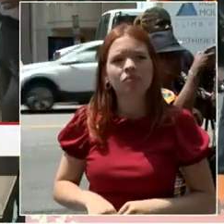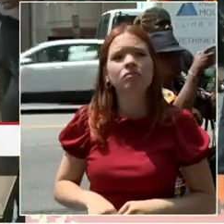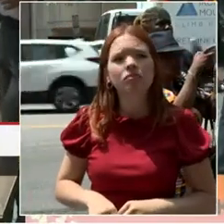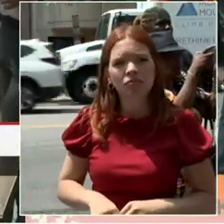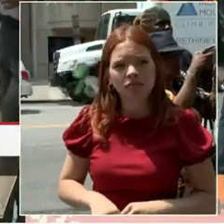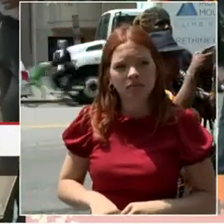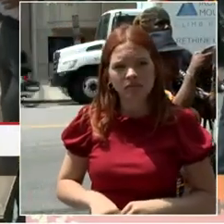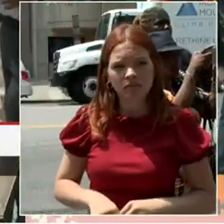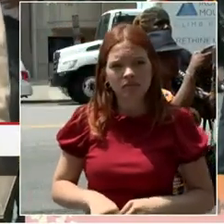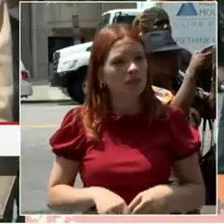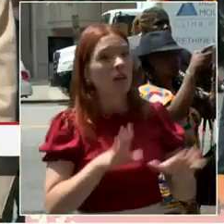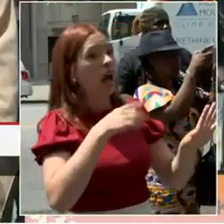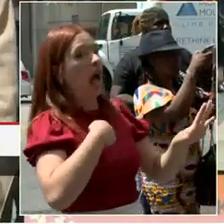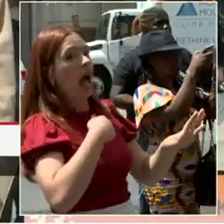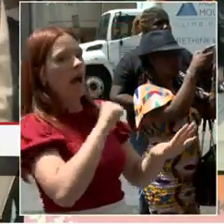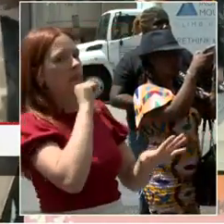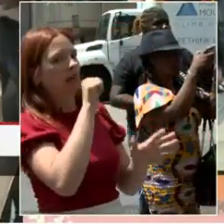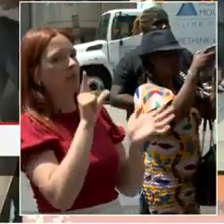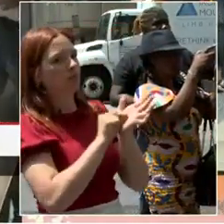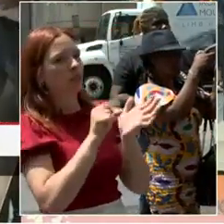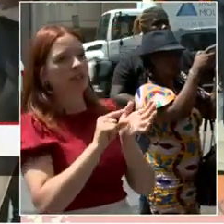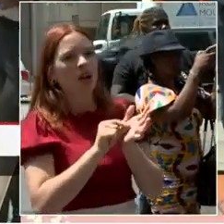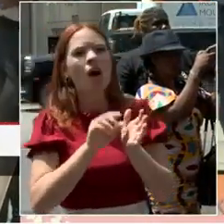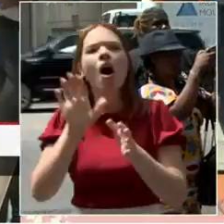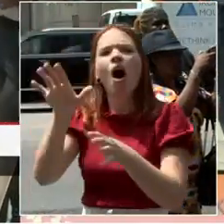Yes. Mayor, I have an off topic question. Okay.